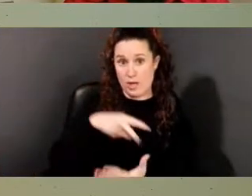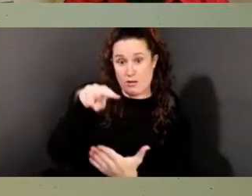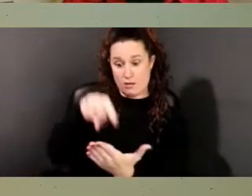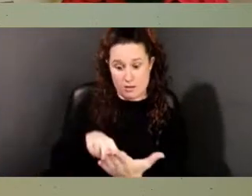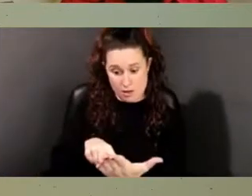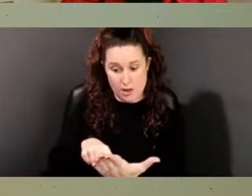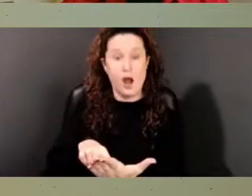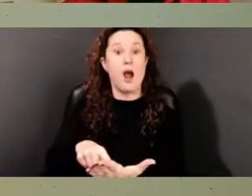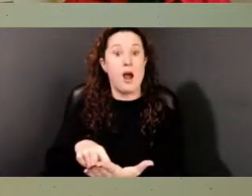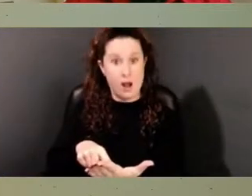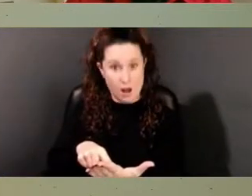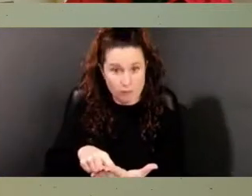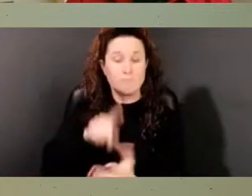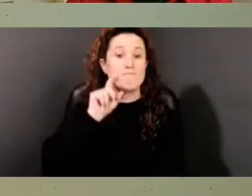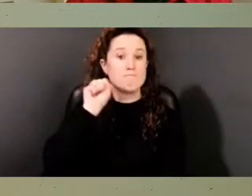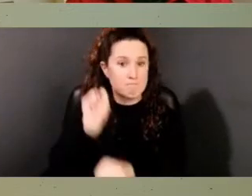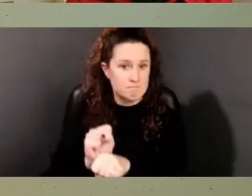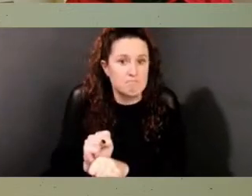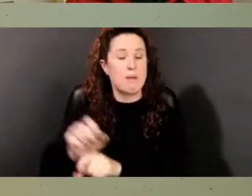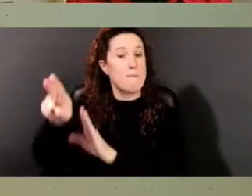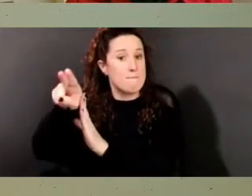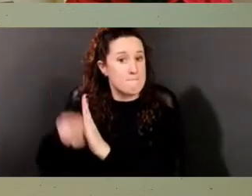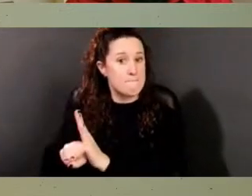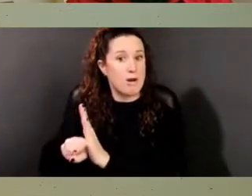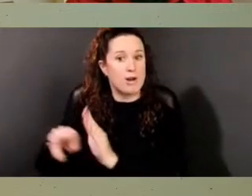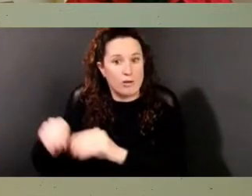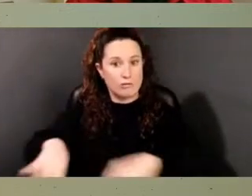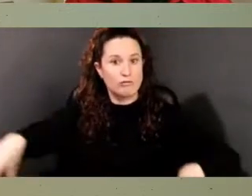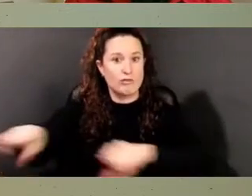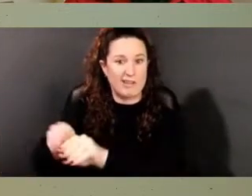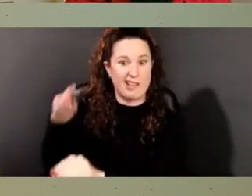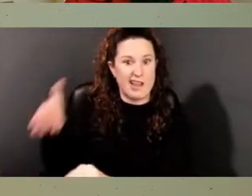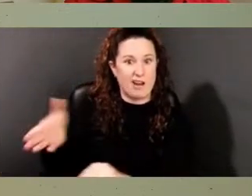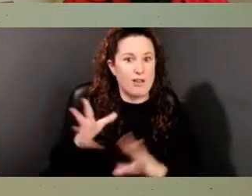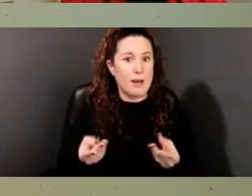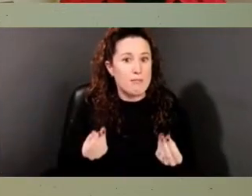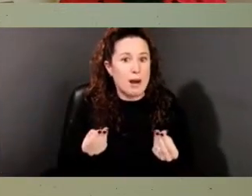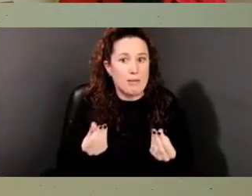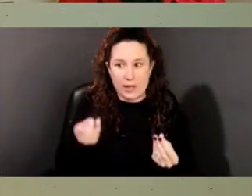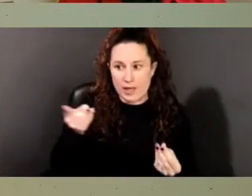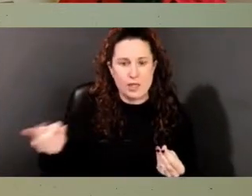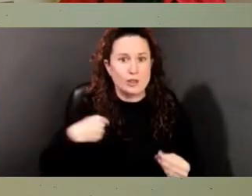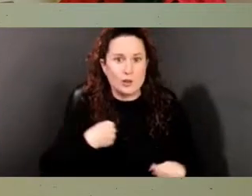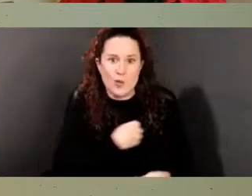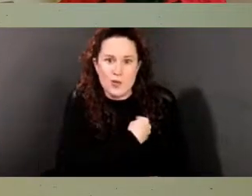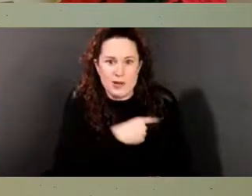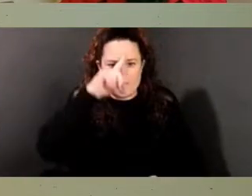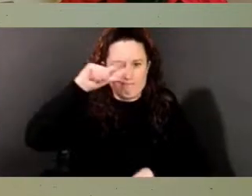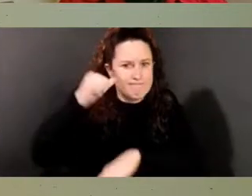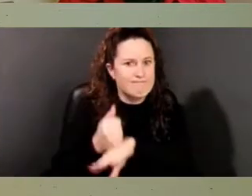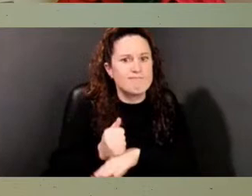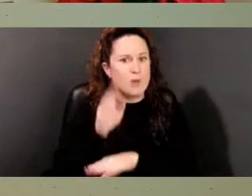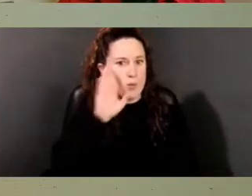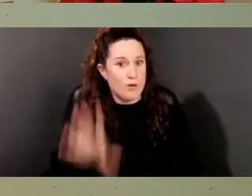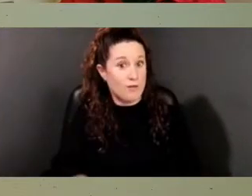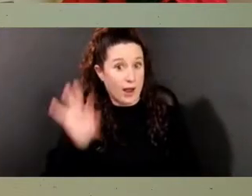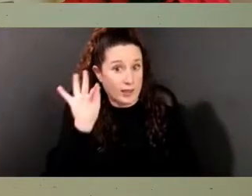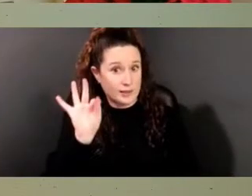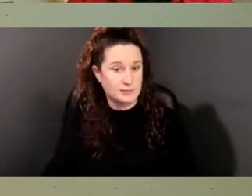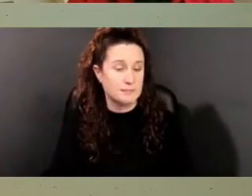there had been a burial ground on the property, and more importantly, we were determined to find it. Next slide.